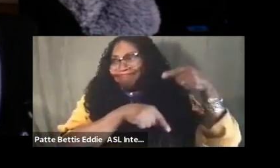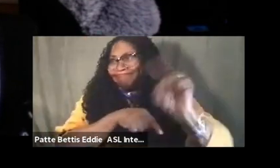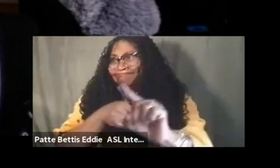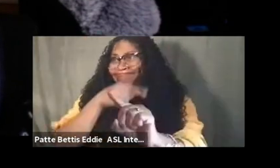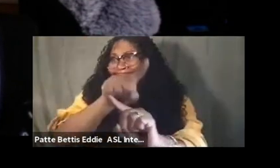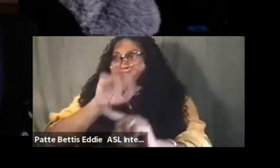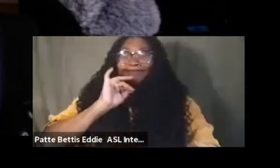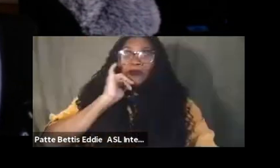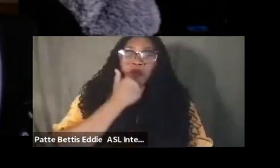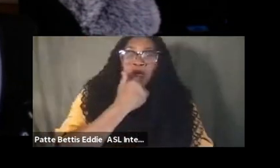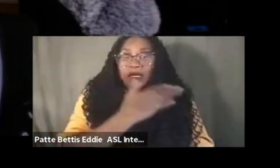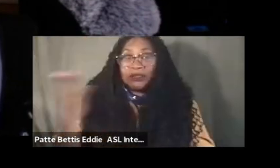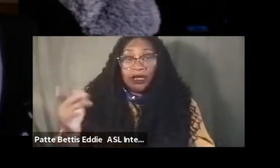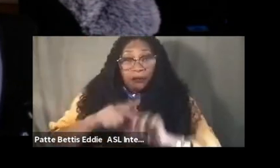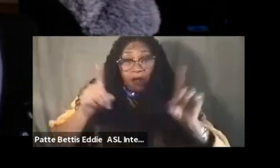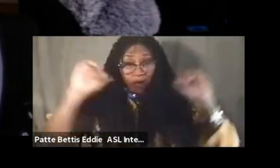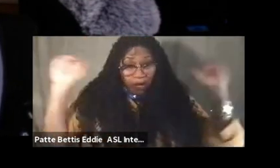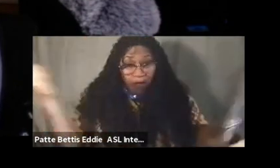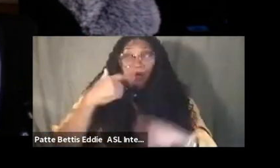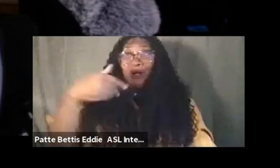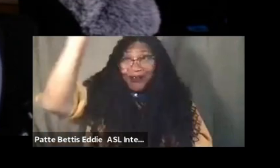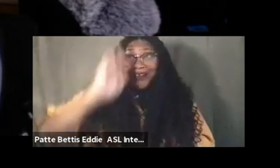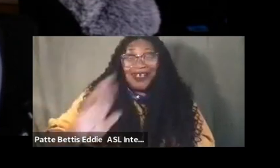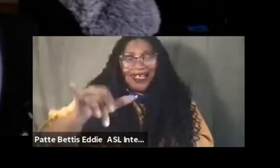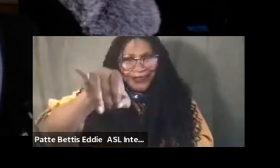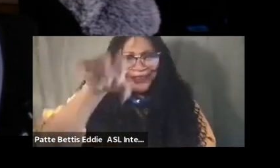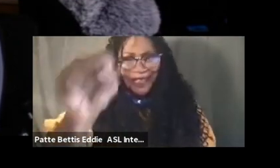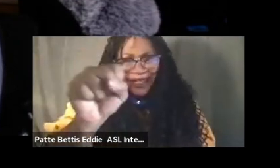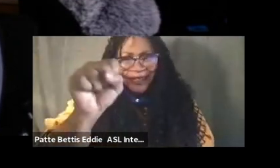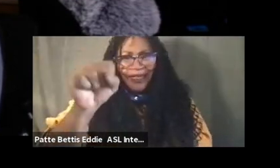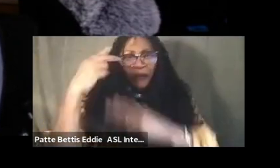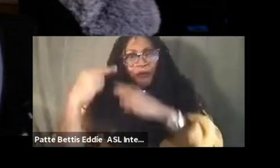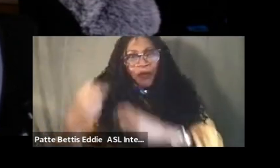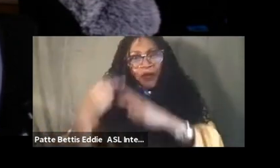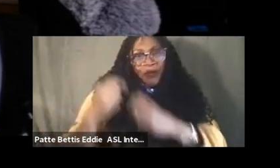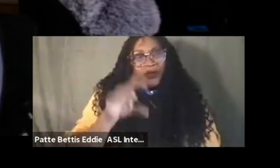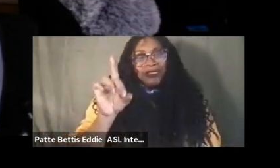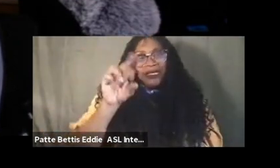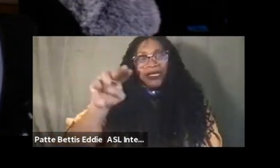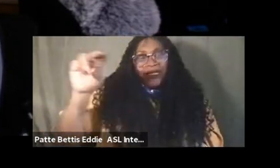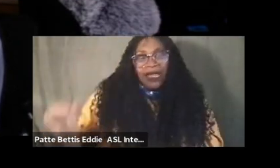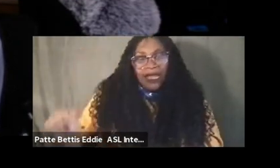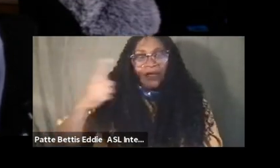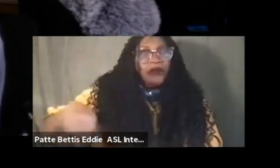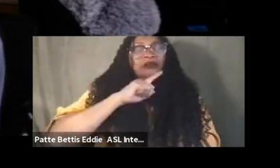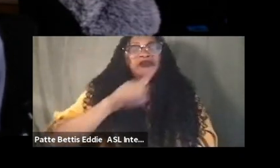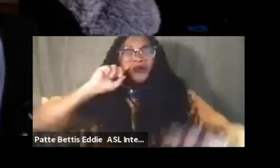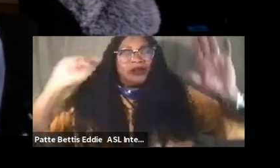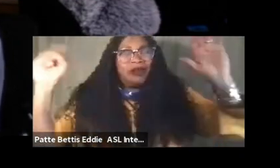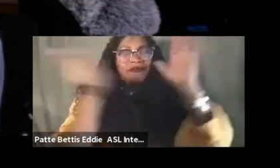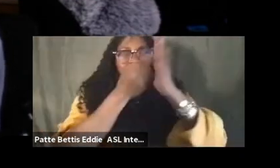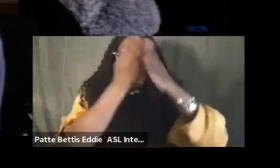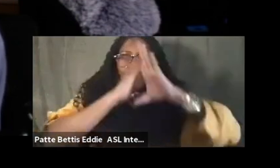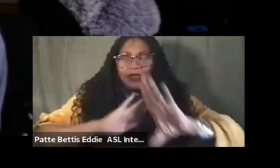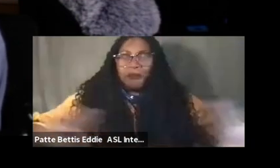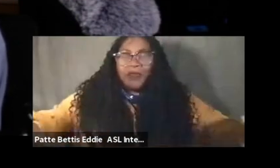we are gods no doubt it's in our dna so shine bright like the light you are promise that you'll go far finding the peace grow winning